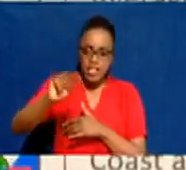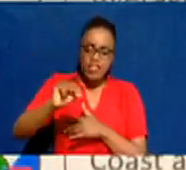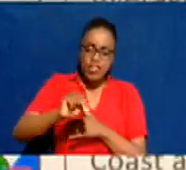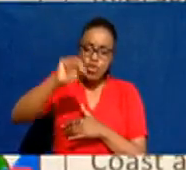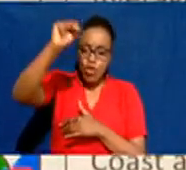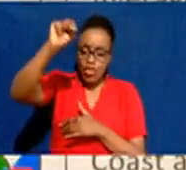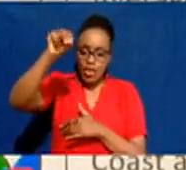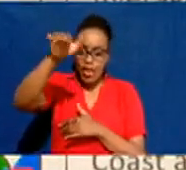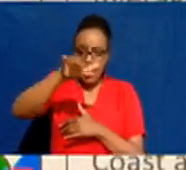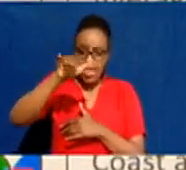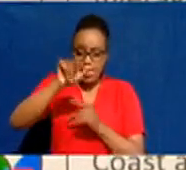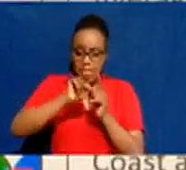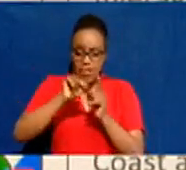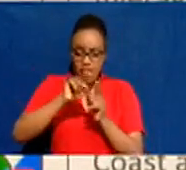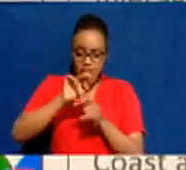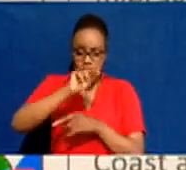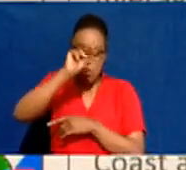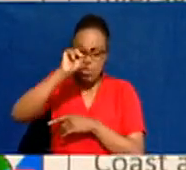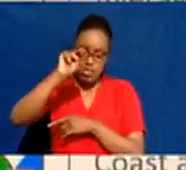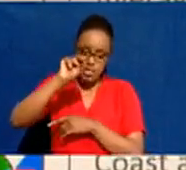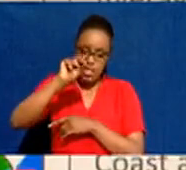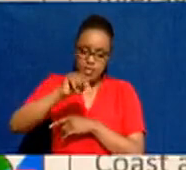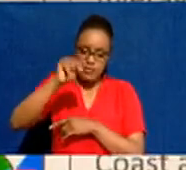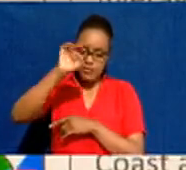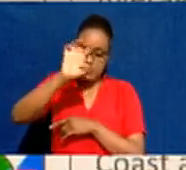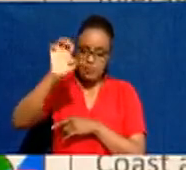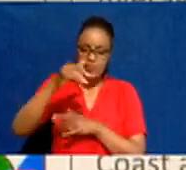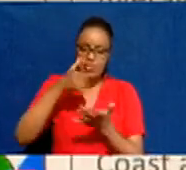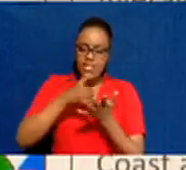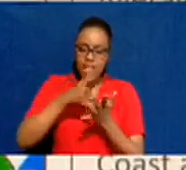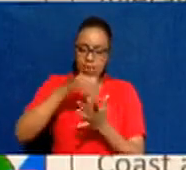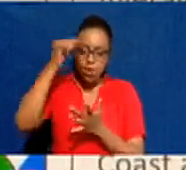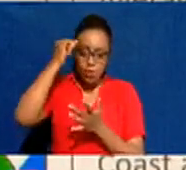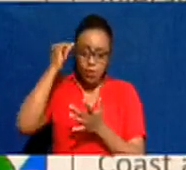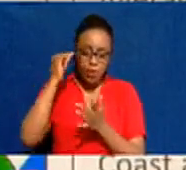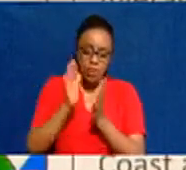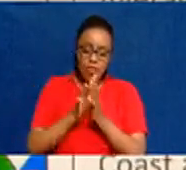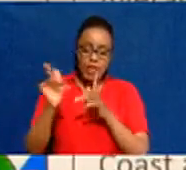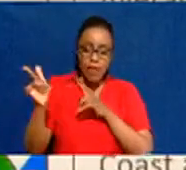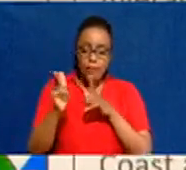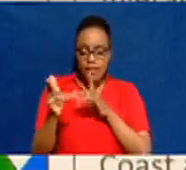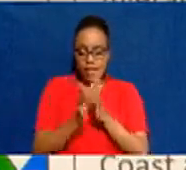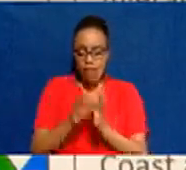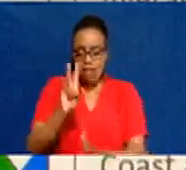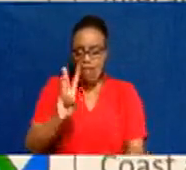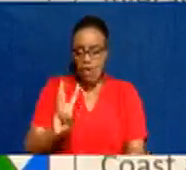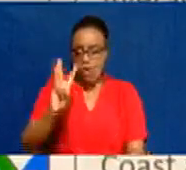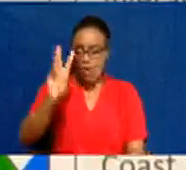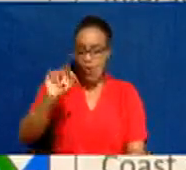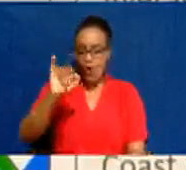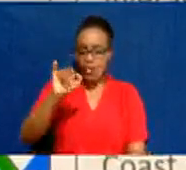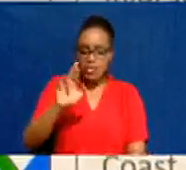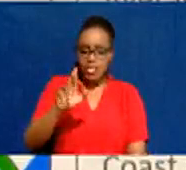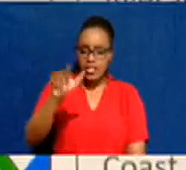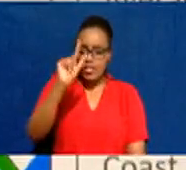part of northeastern Kenya, that includes Marzabit and Mandela and Wajia counties. These are